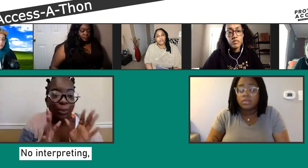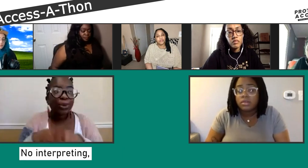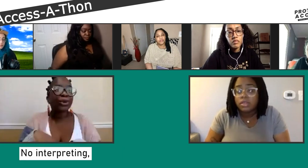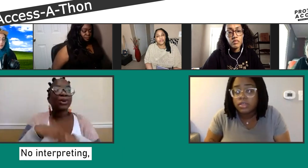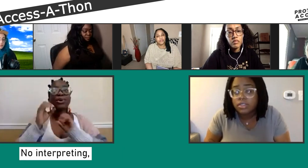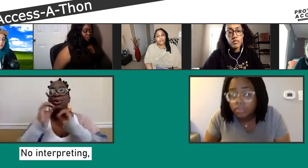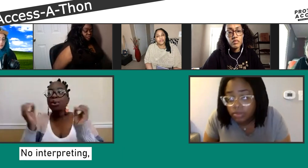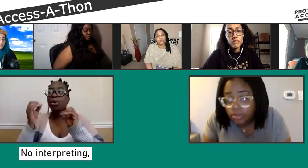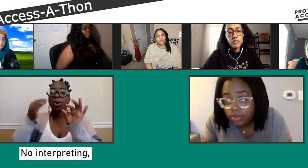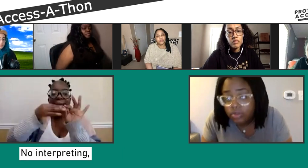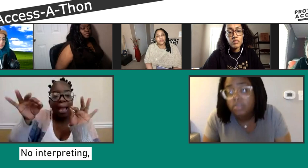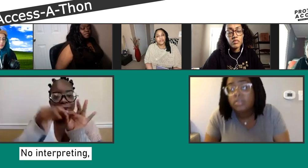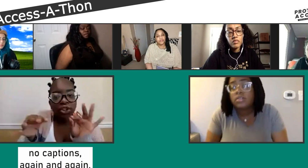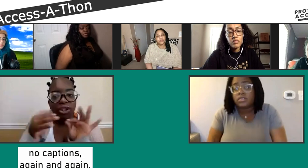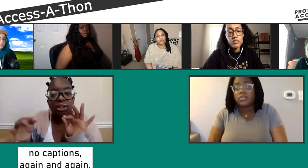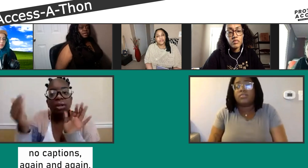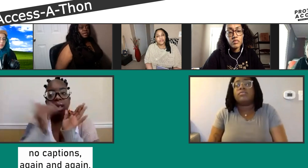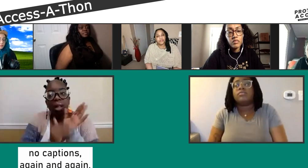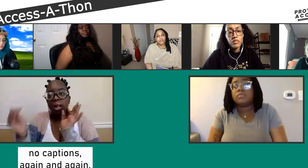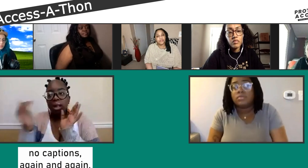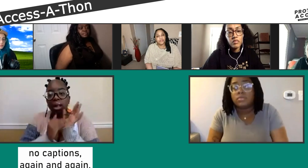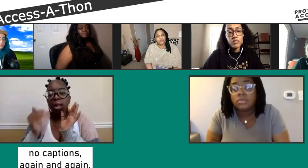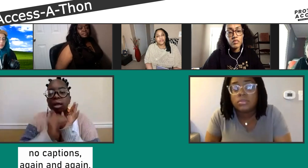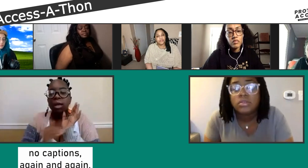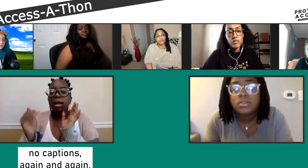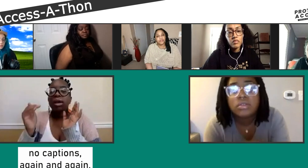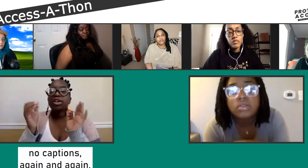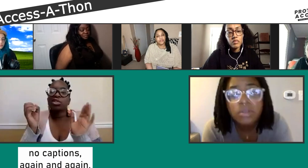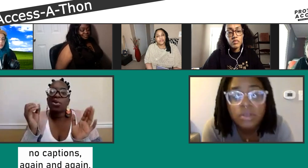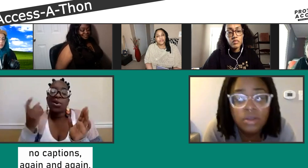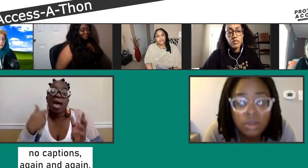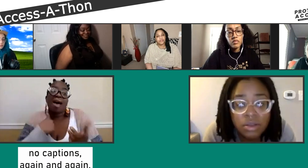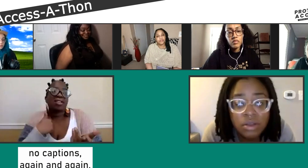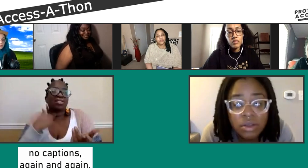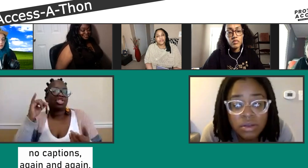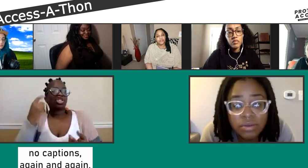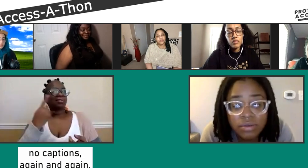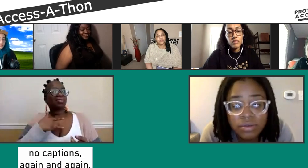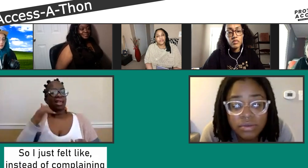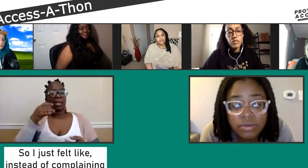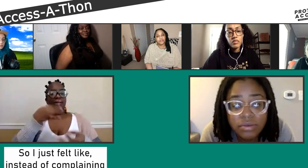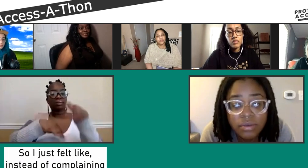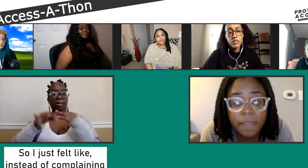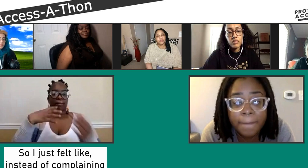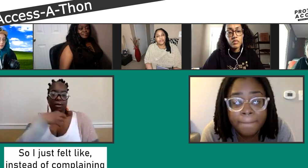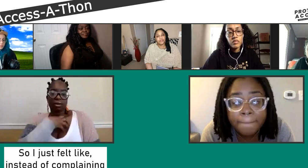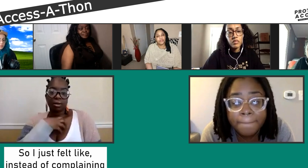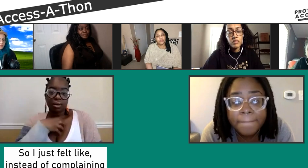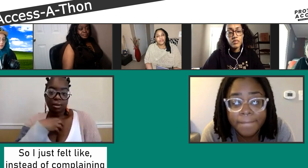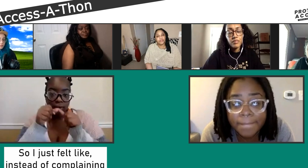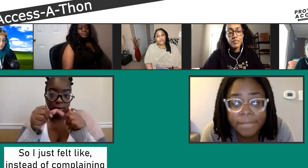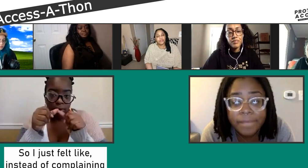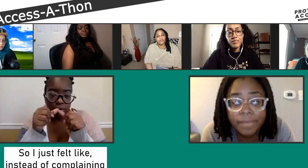There was no interpreter at times, actually. In the hearing world, there were no captioning, no access.